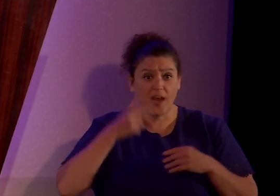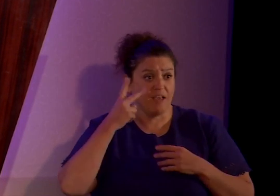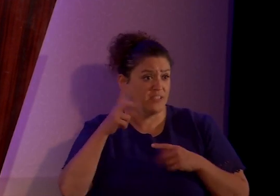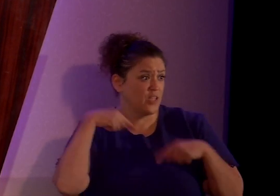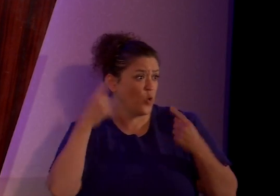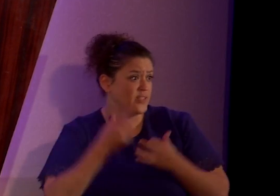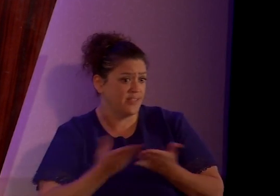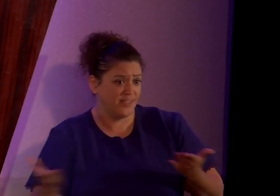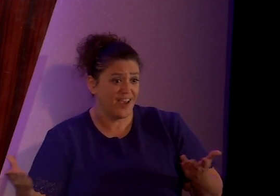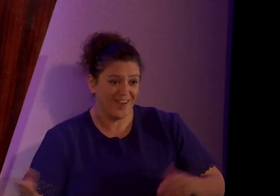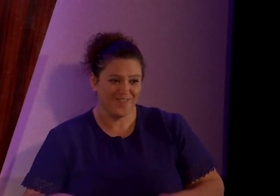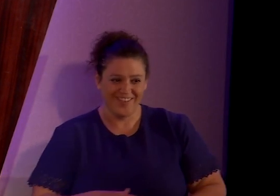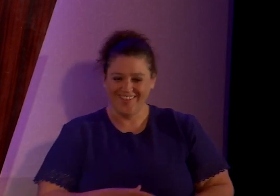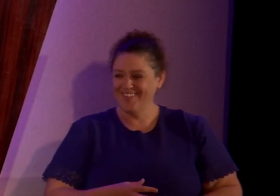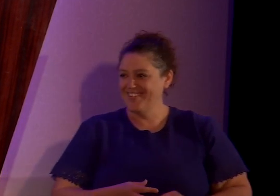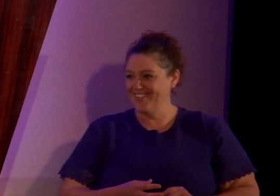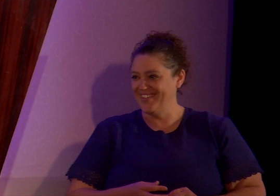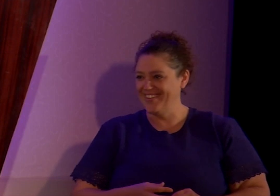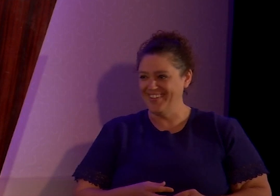stuff.